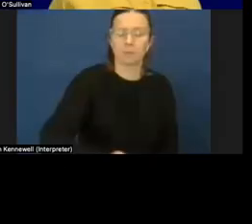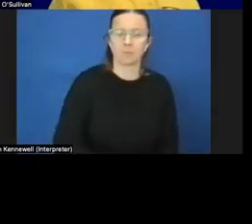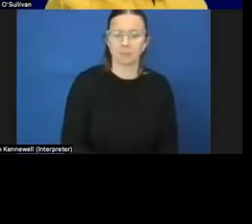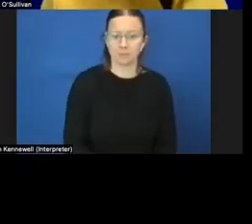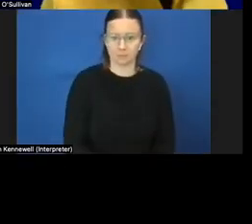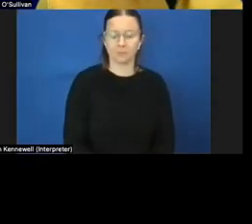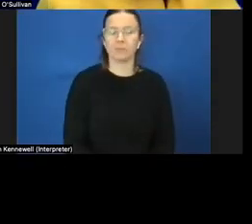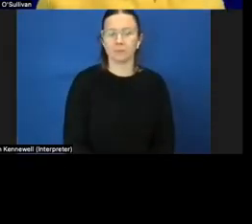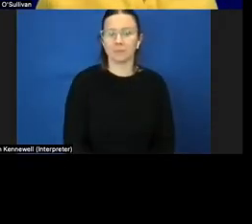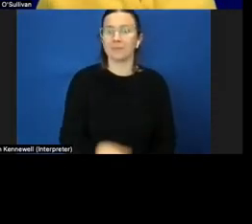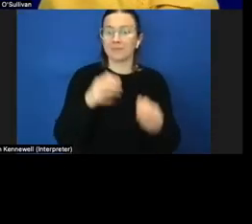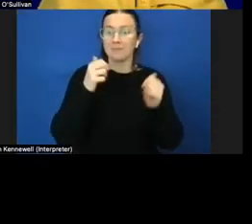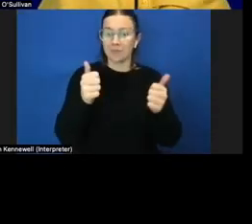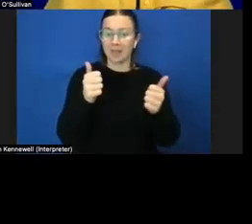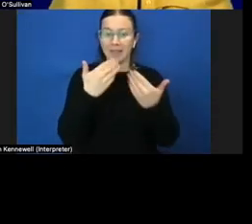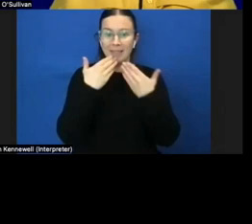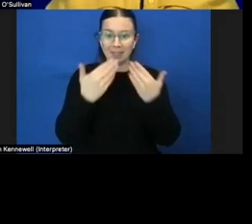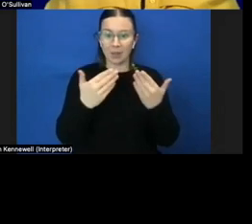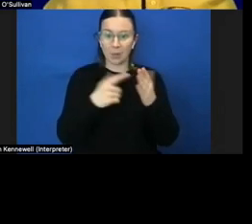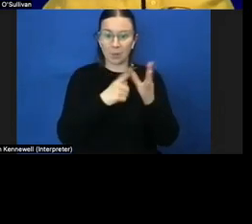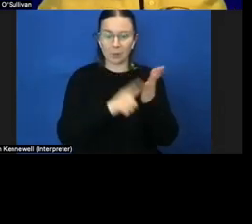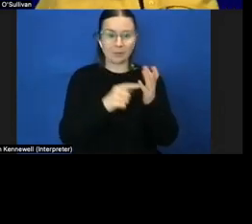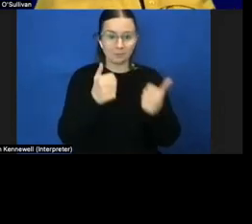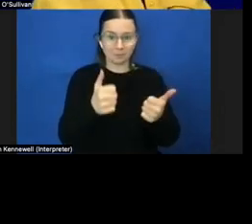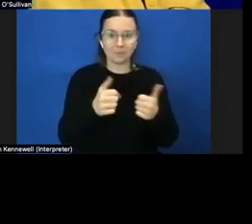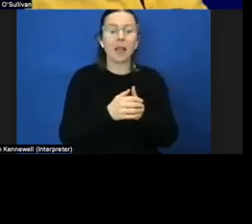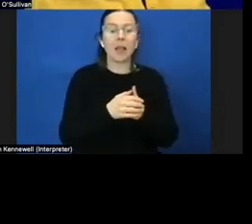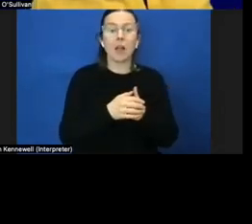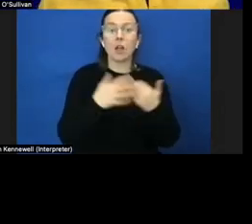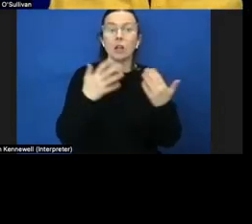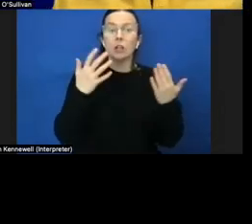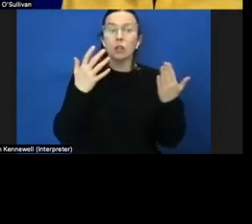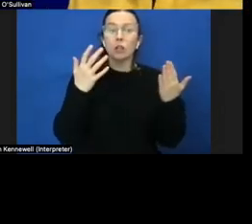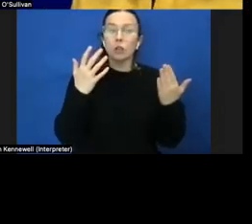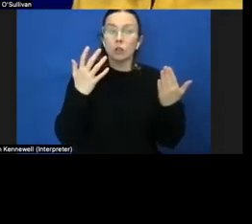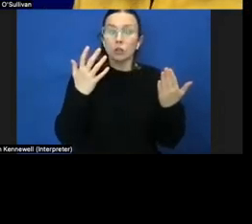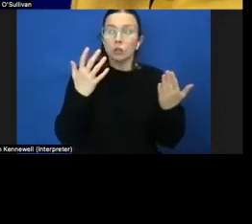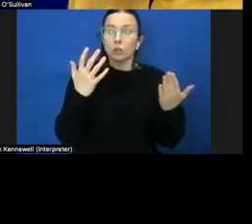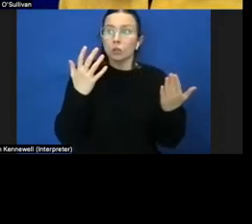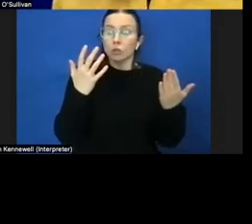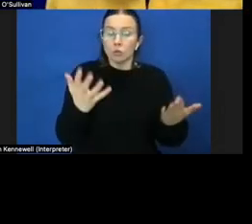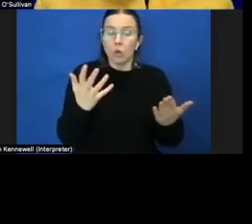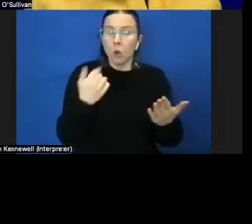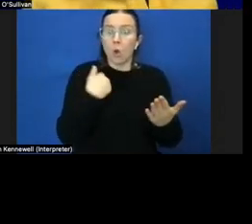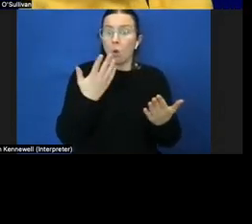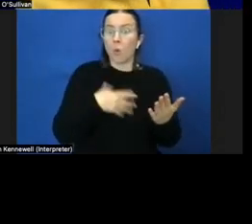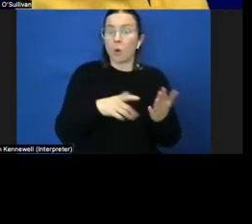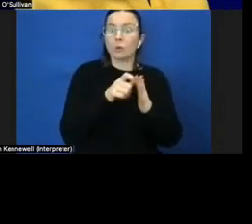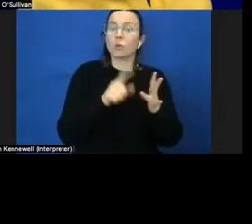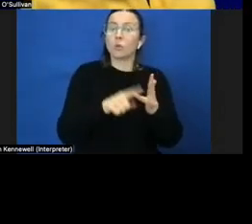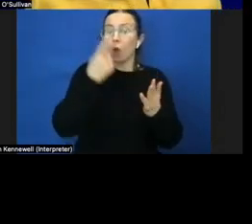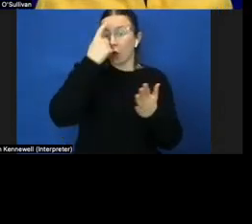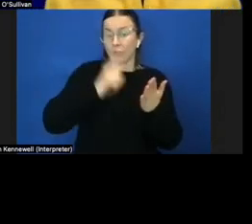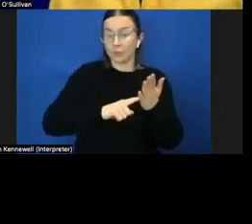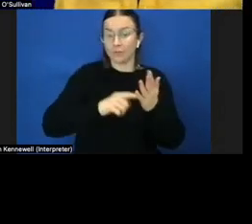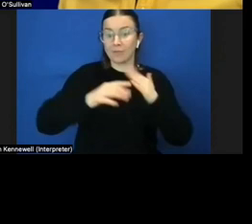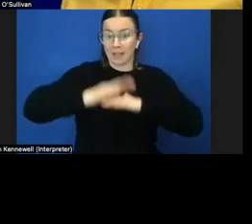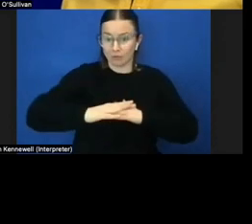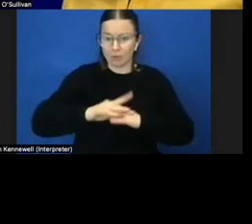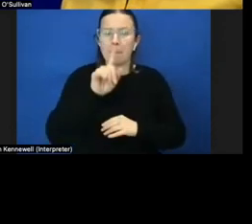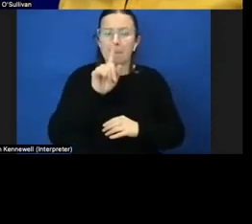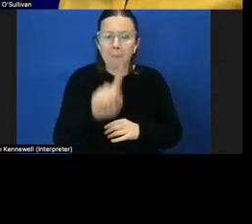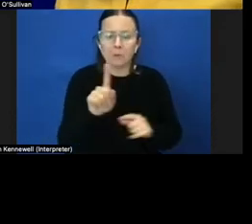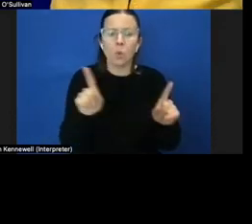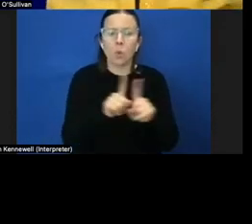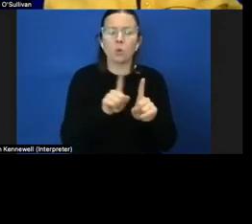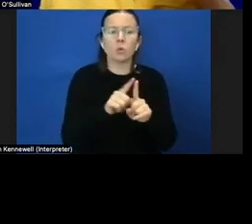great thanks everybody um so from the top i just wanted to do an acknowledgement of country but more specifically